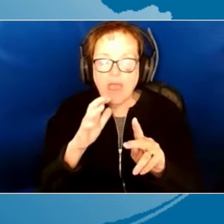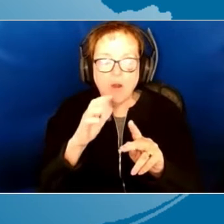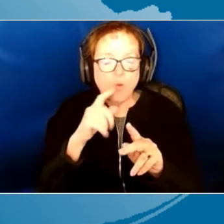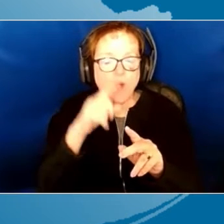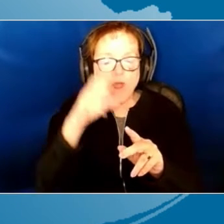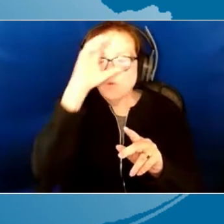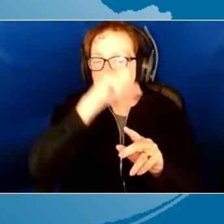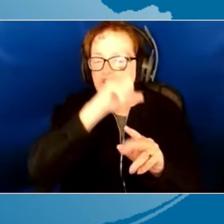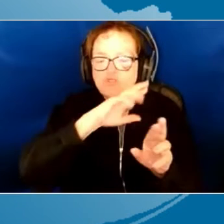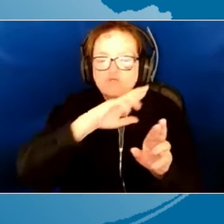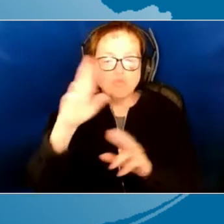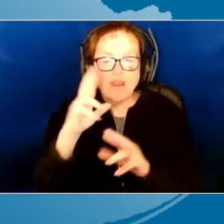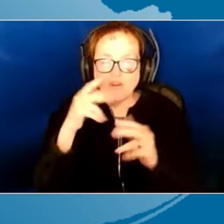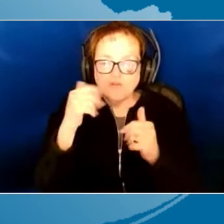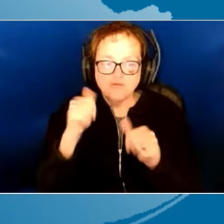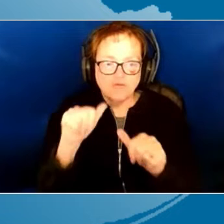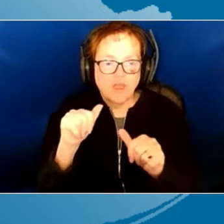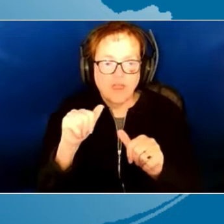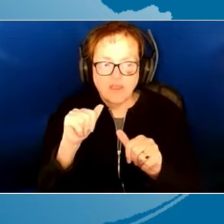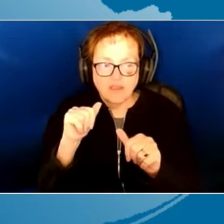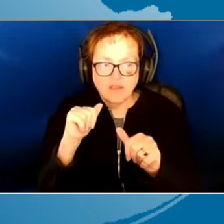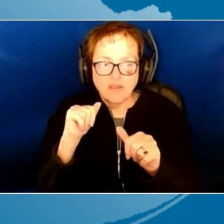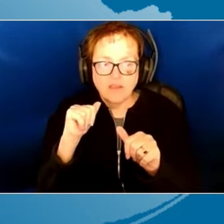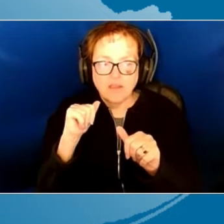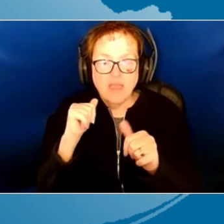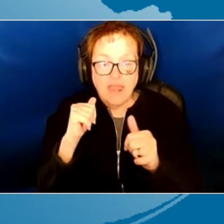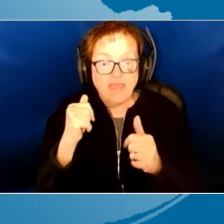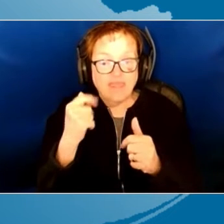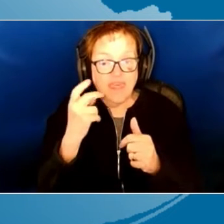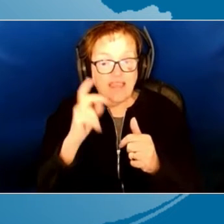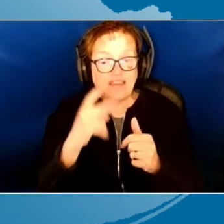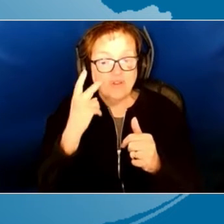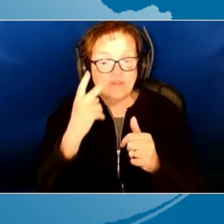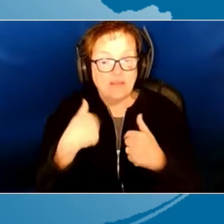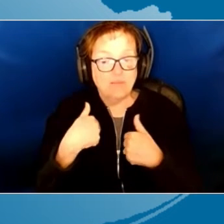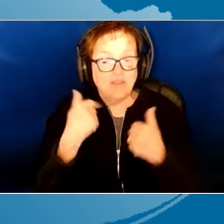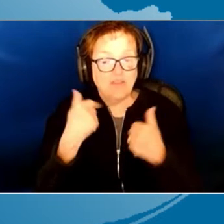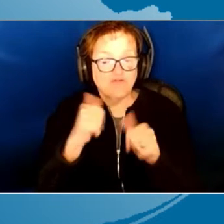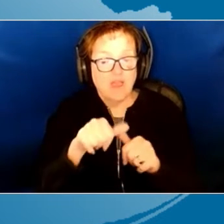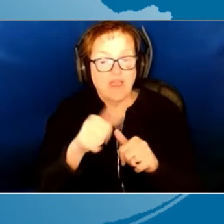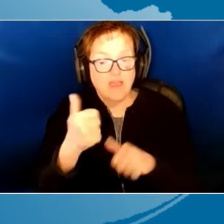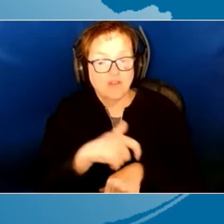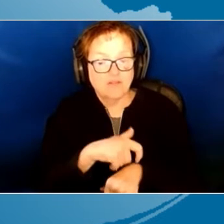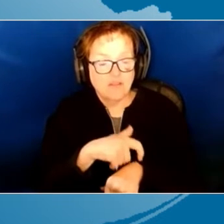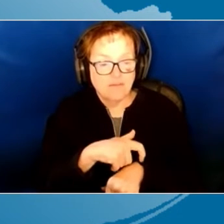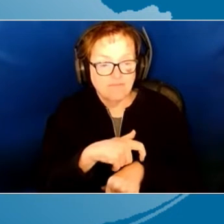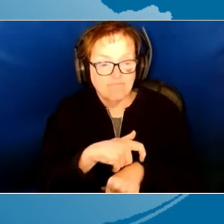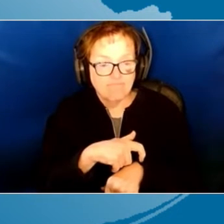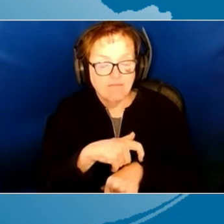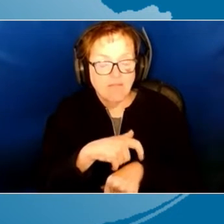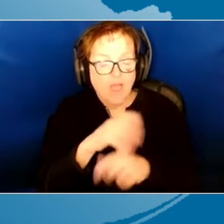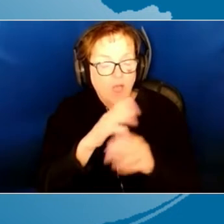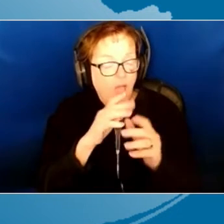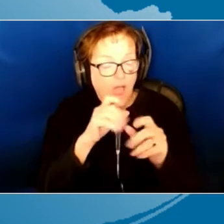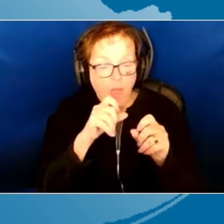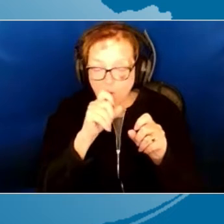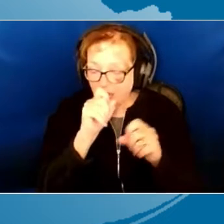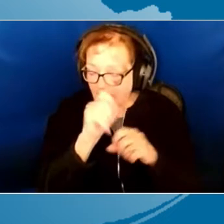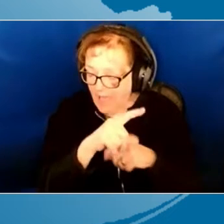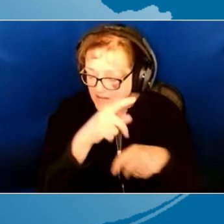try it with the child. They may need to see me try it another time. So I'm going to ask them. I'll ask permission to share